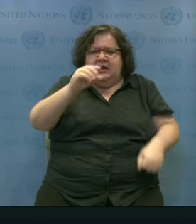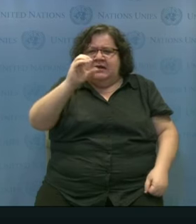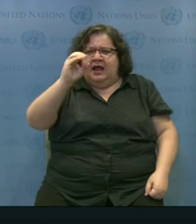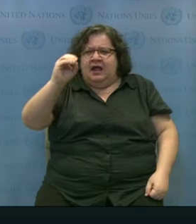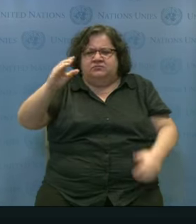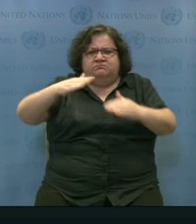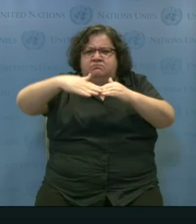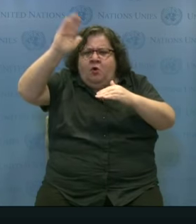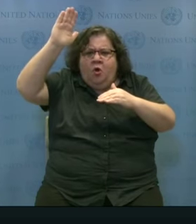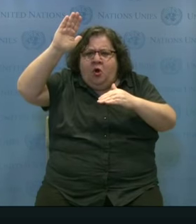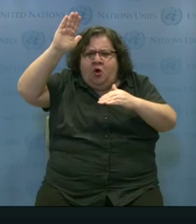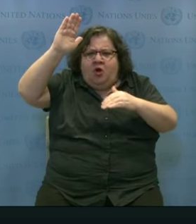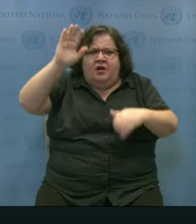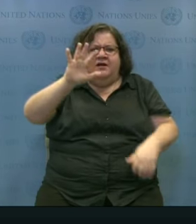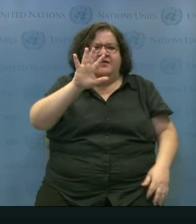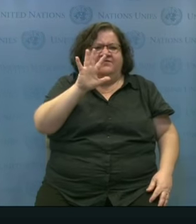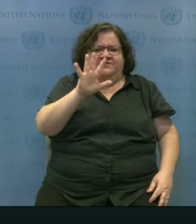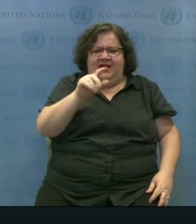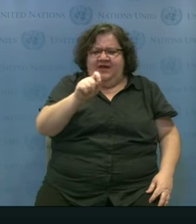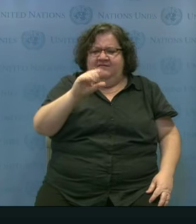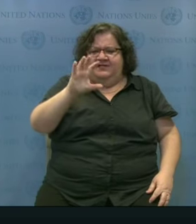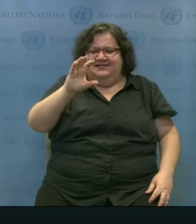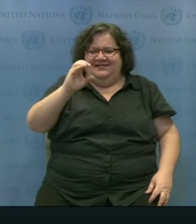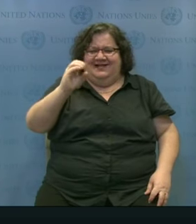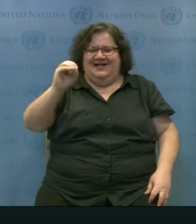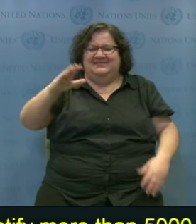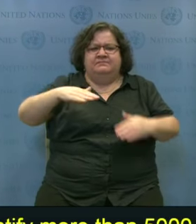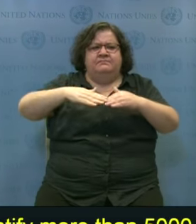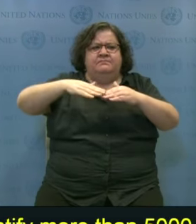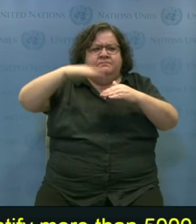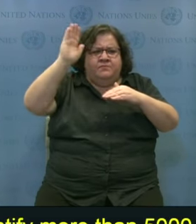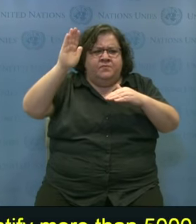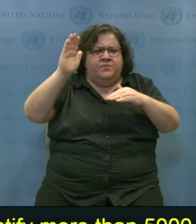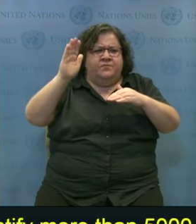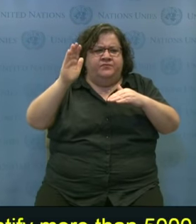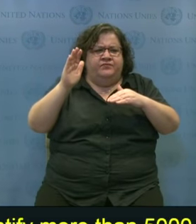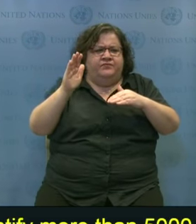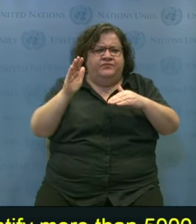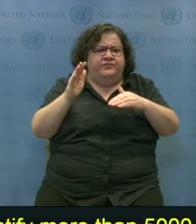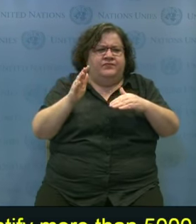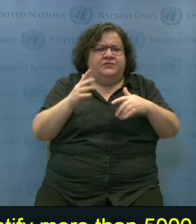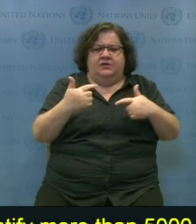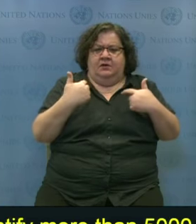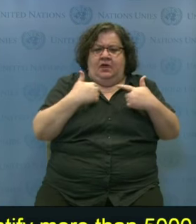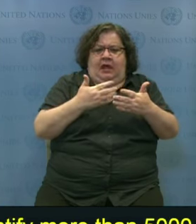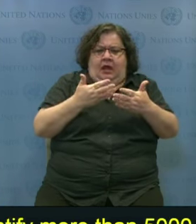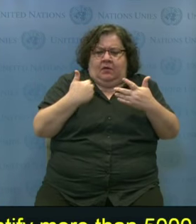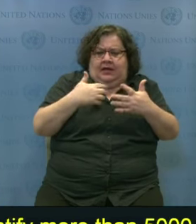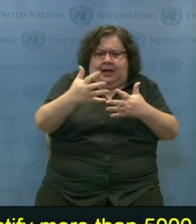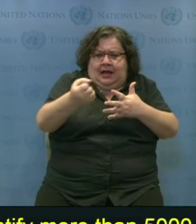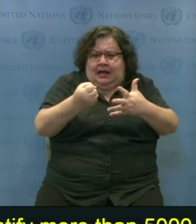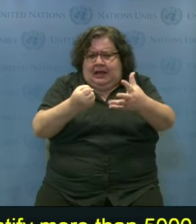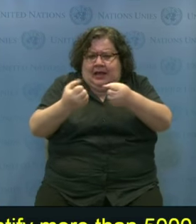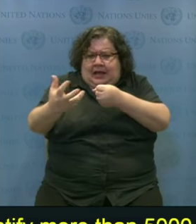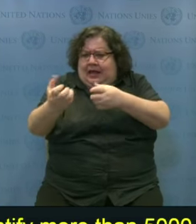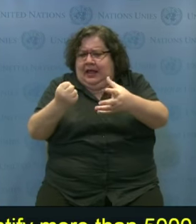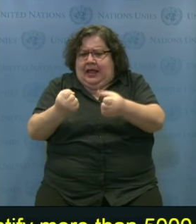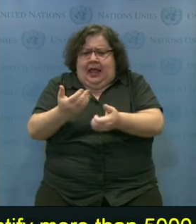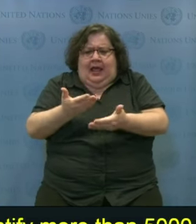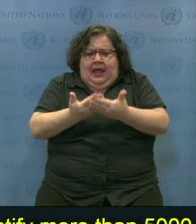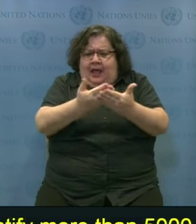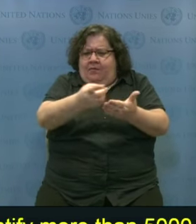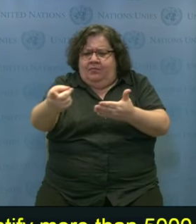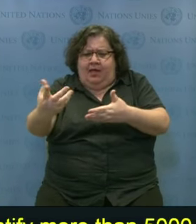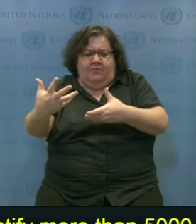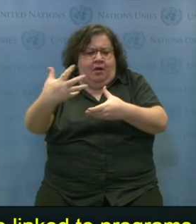As a part of the school preparedness program in Nepal itself, UNICEF reached out to